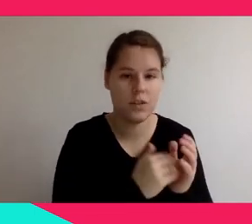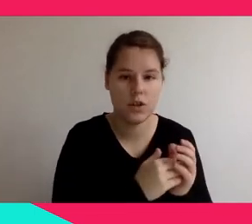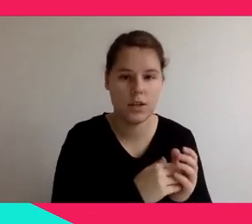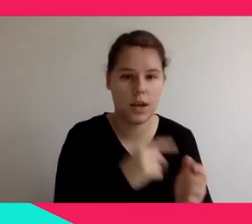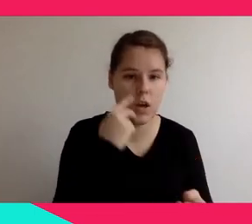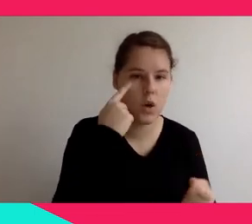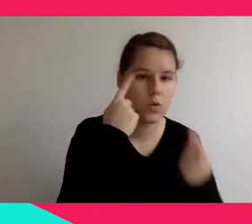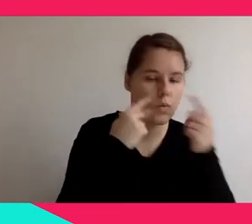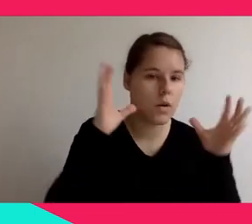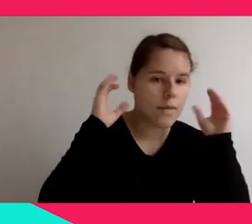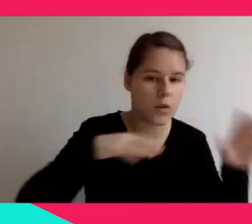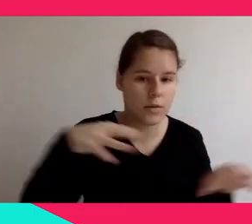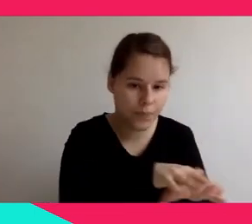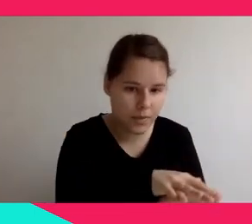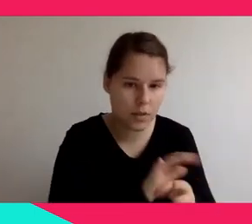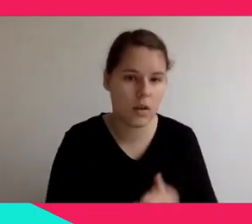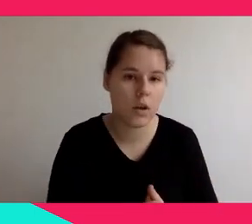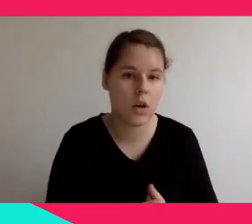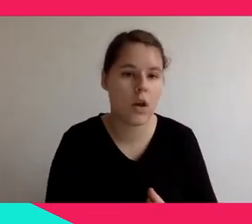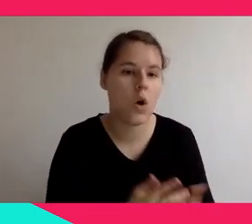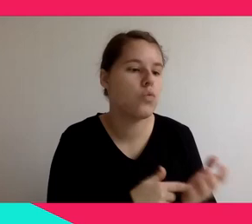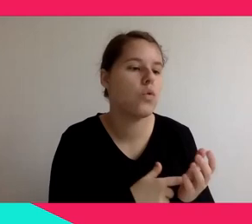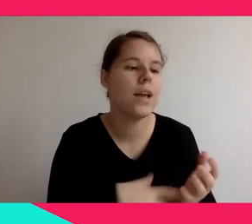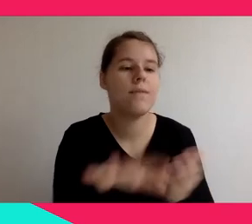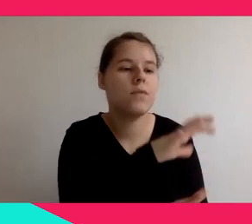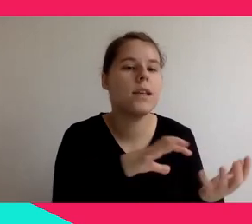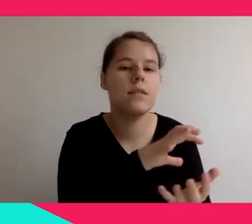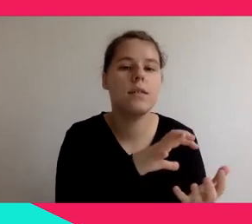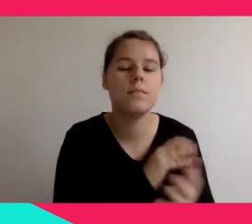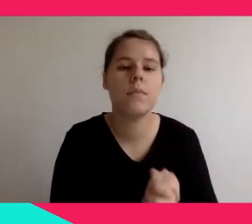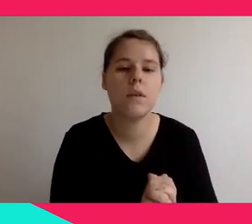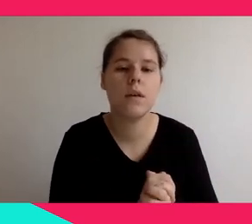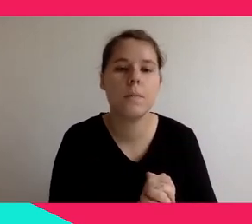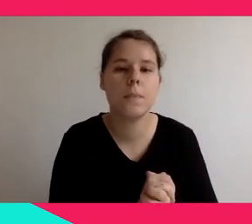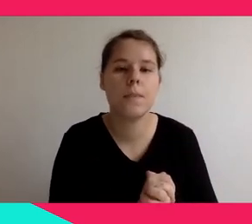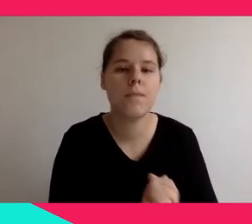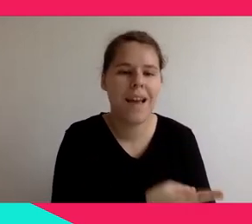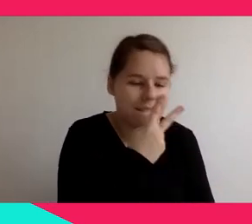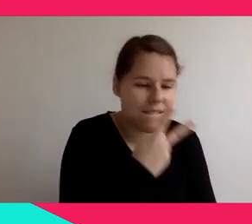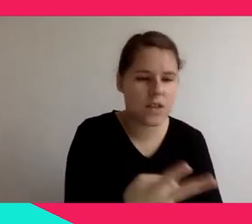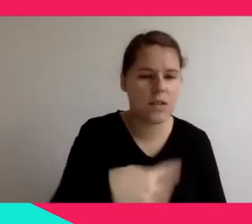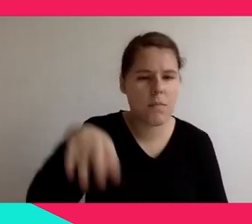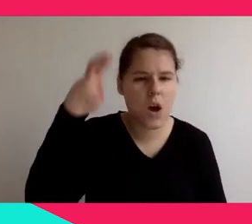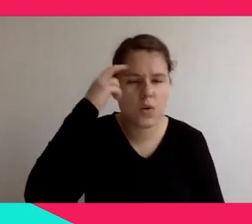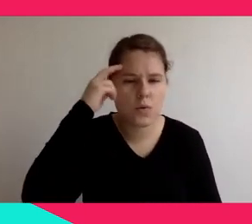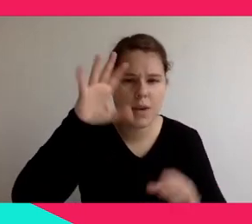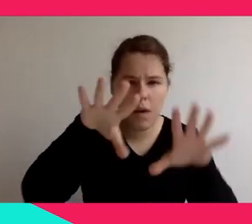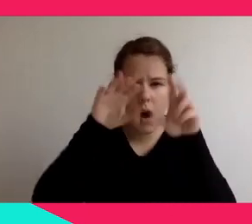where we will see and comprehend the objects that are part of it because they are in context.